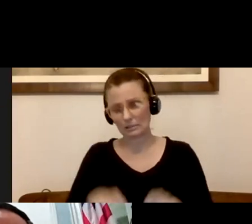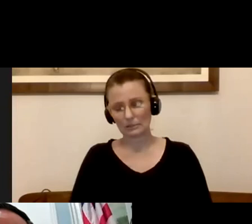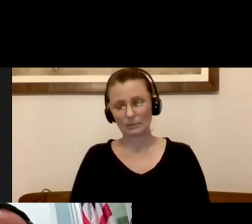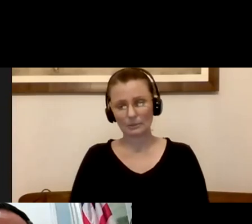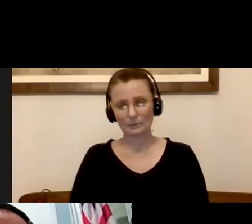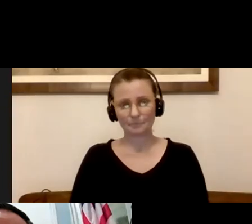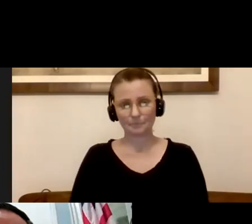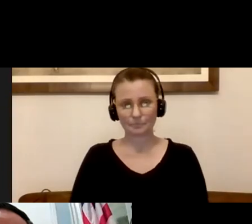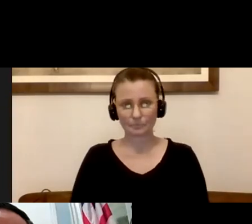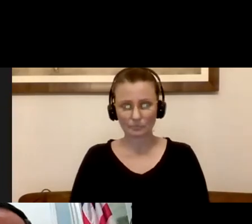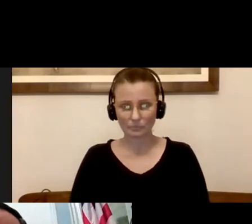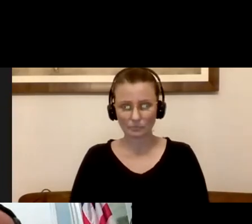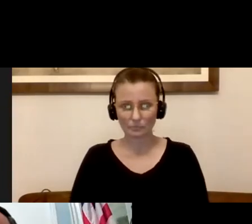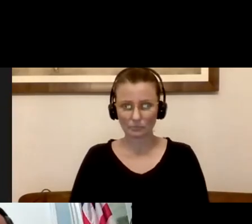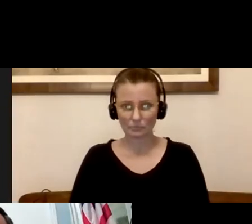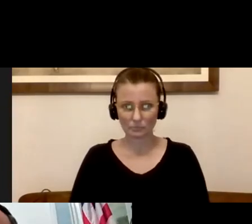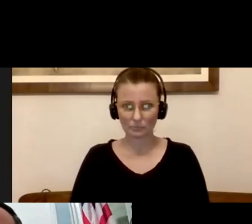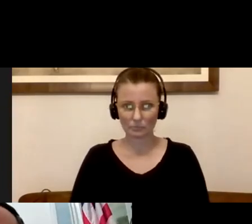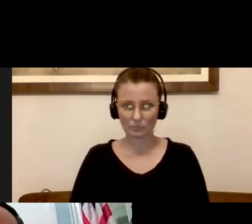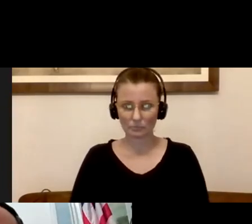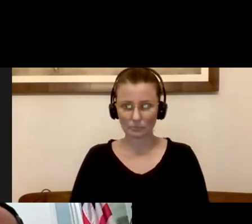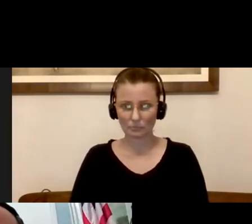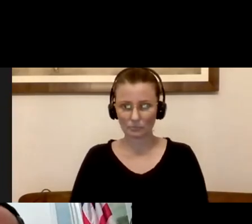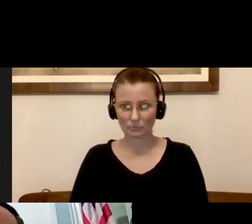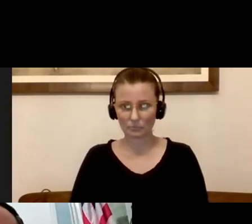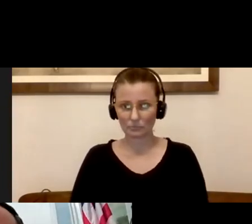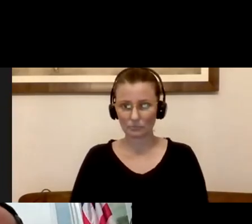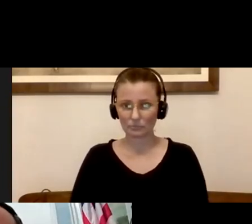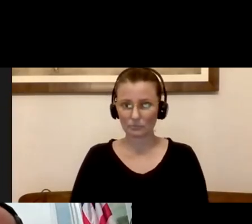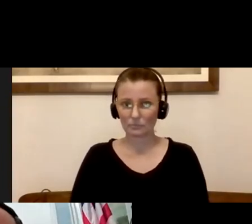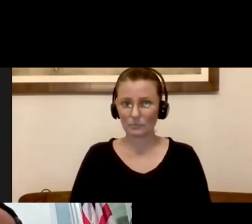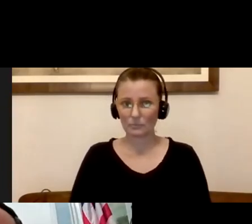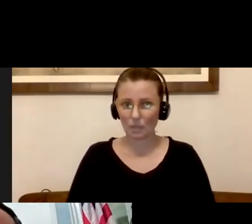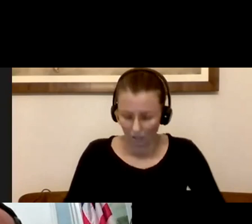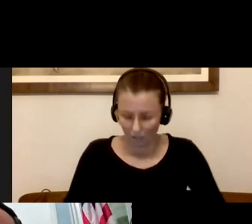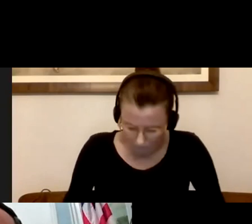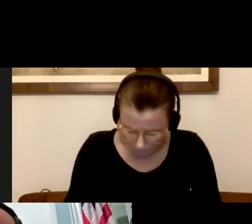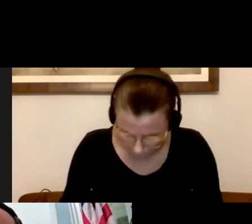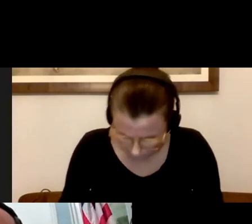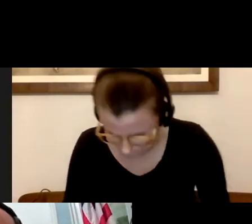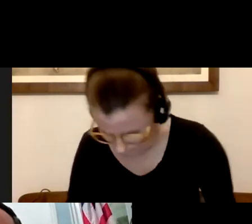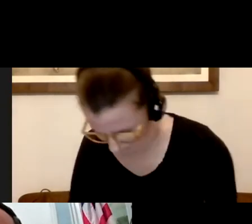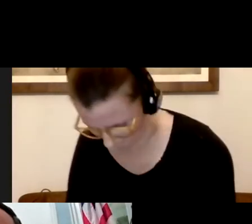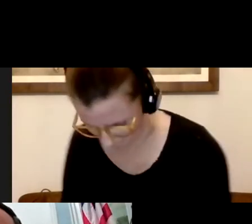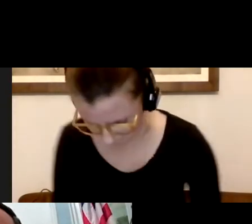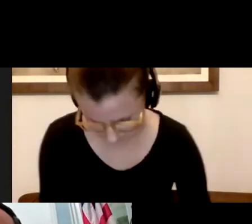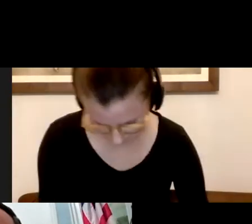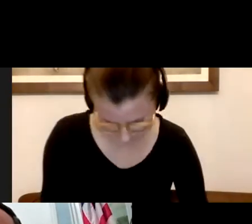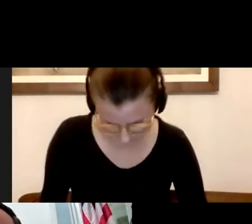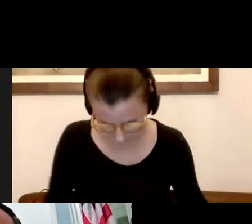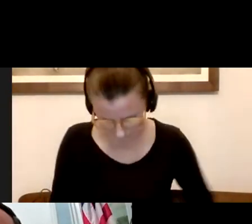I am, uh, from another anonymous attendee, antibody tests are not free and some of them are correct. Um, we already answered this question.